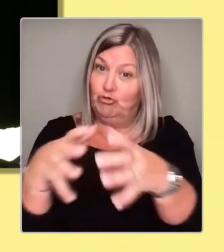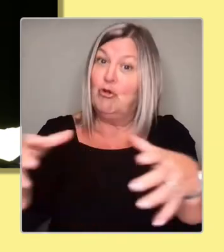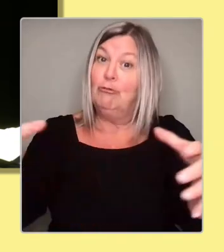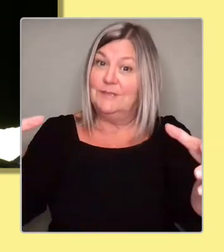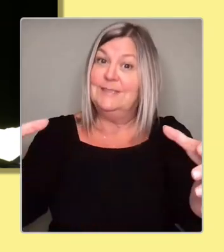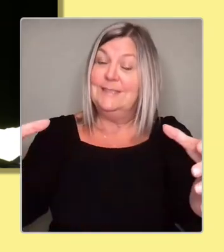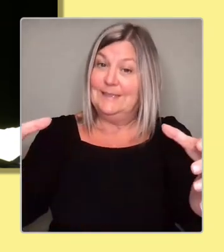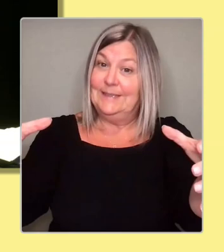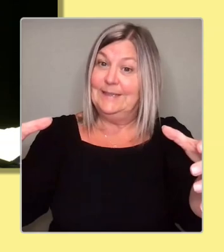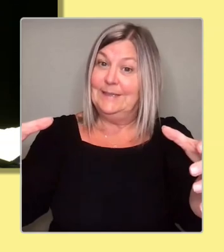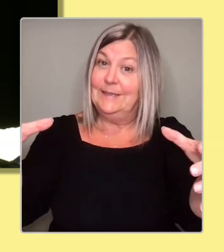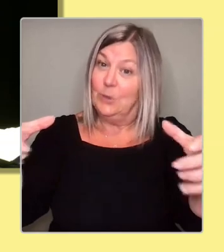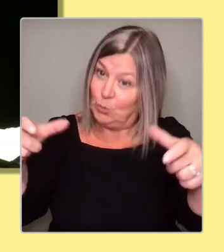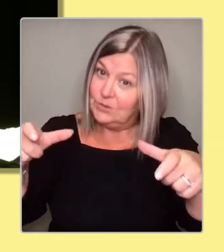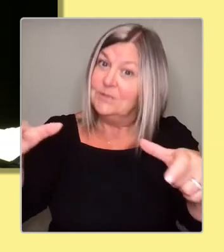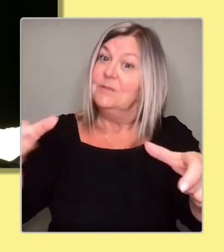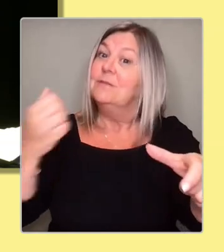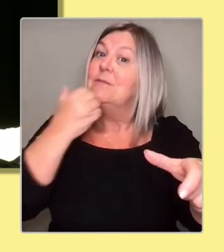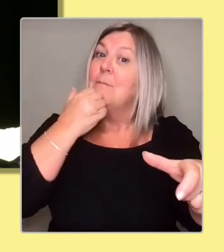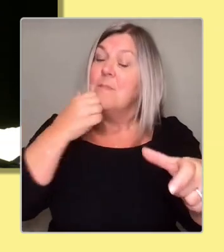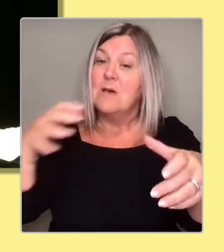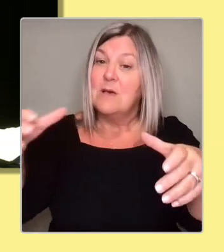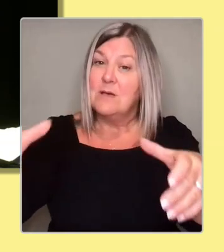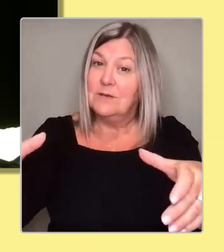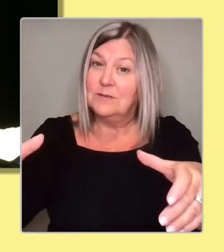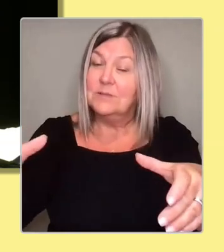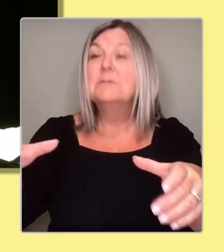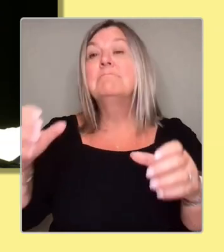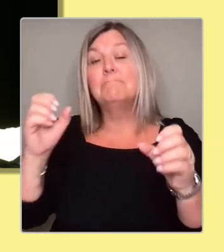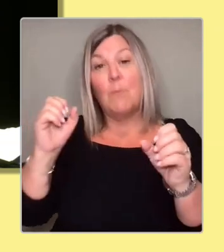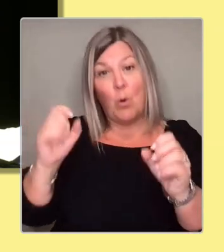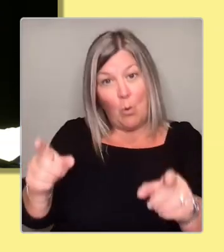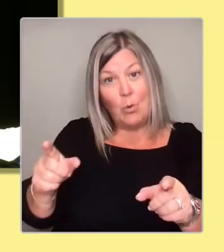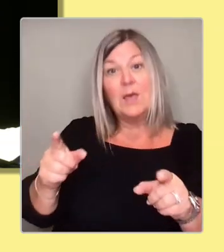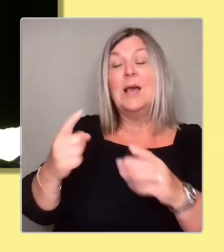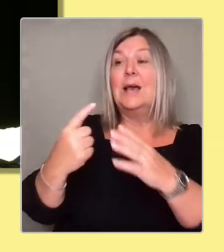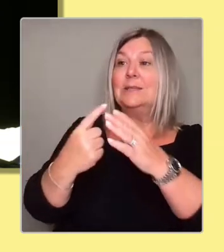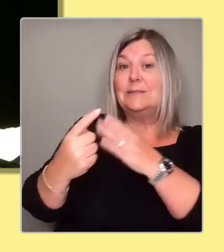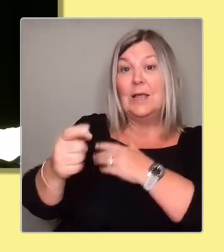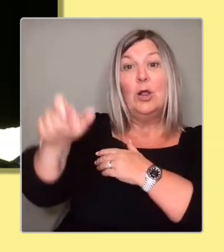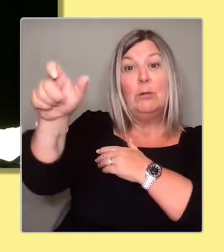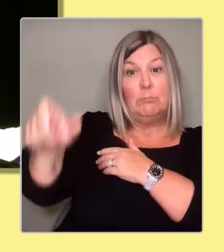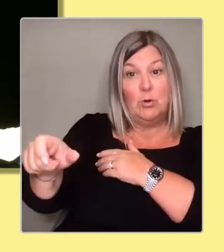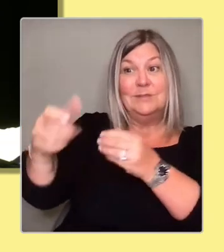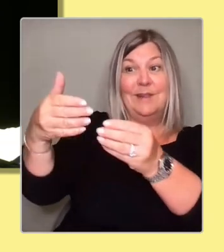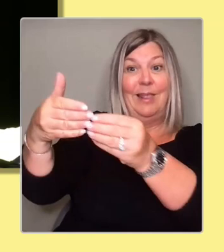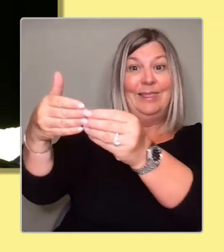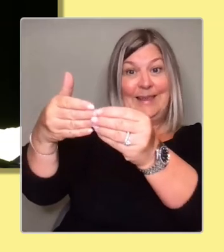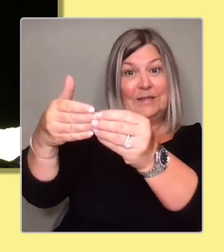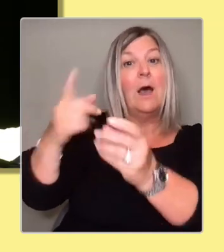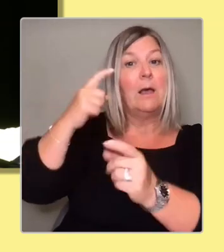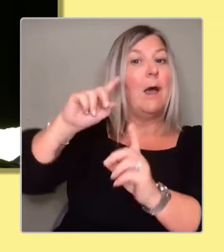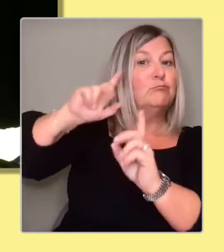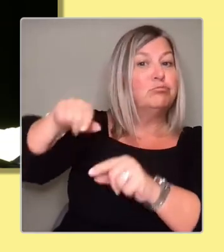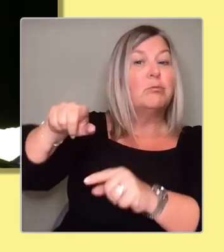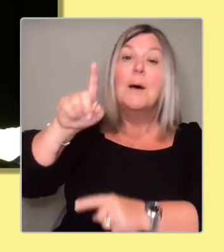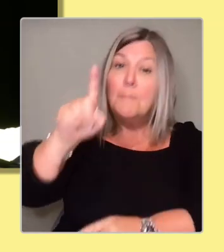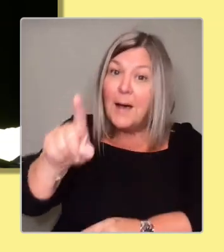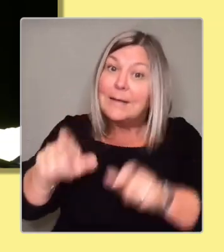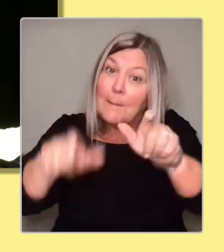they can deny a single leader. They cannot deny the majority will of the Scottish people. If they do that, they will be